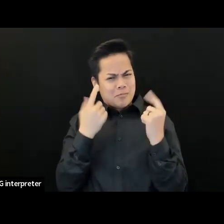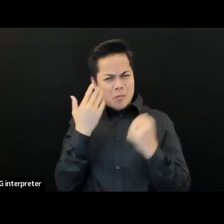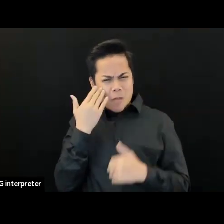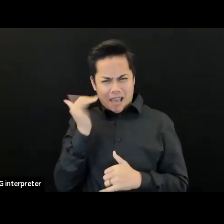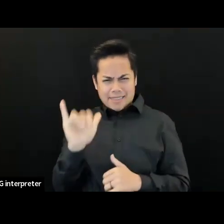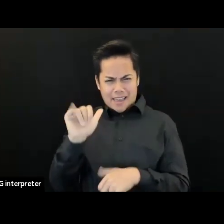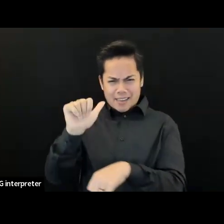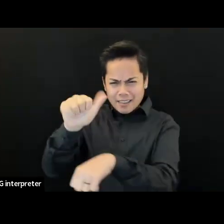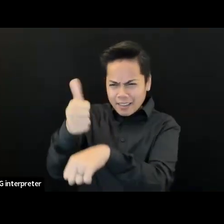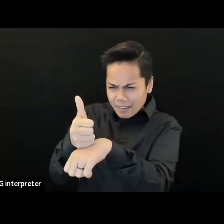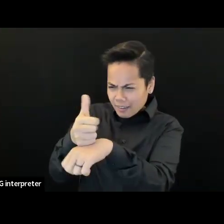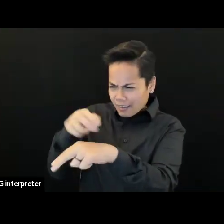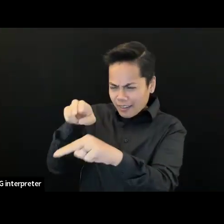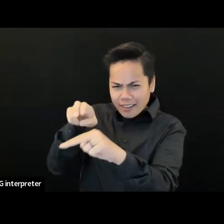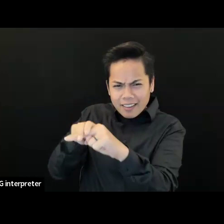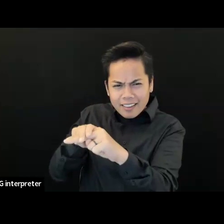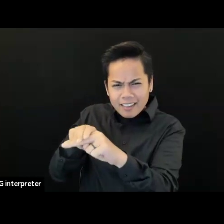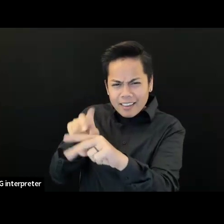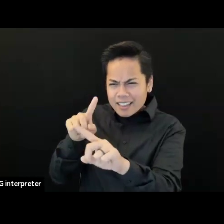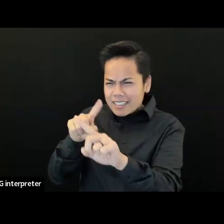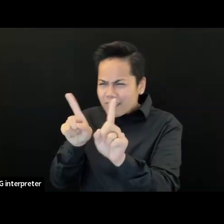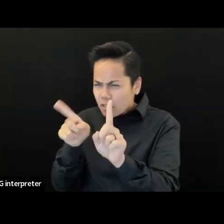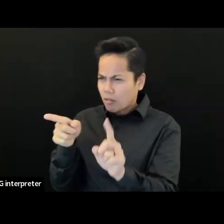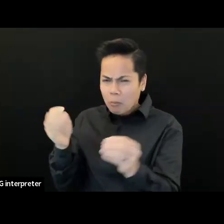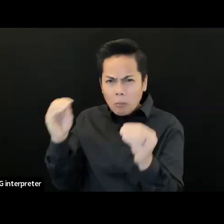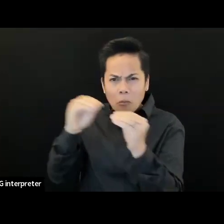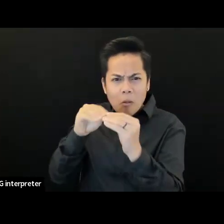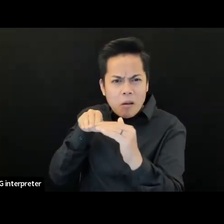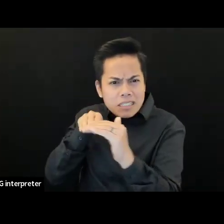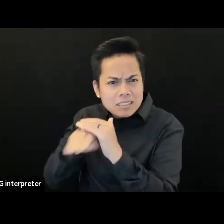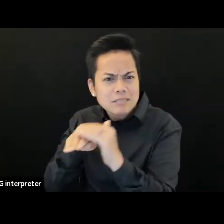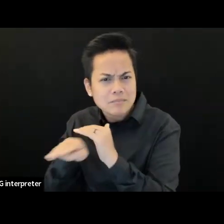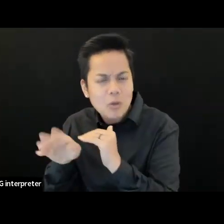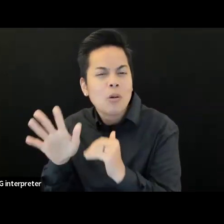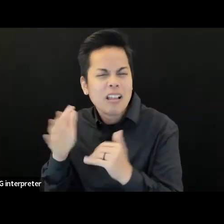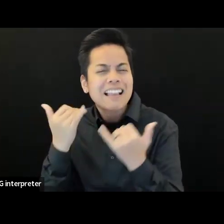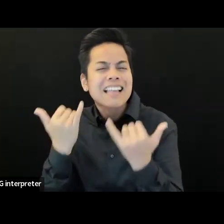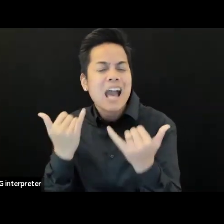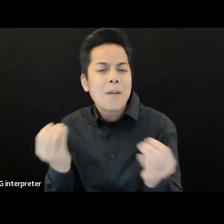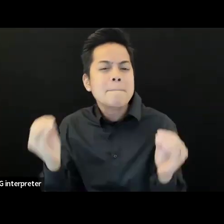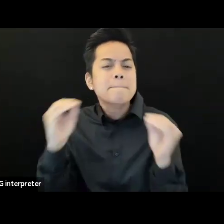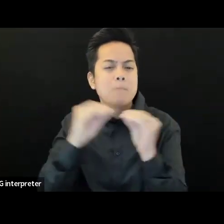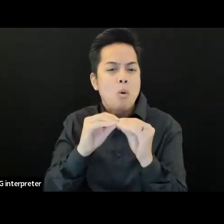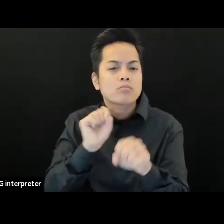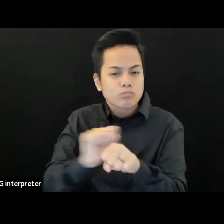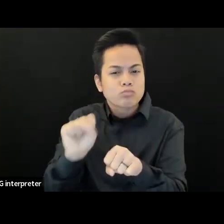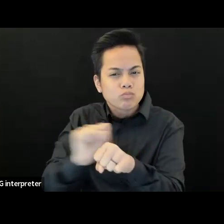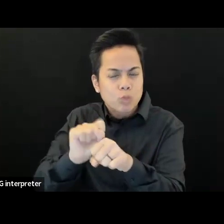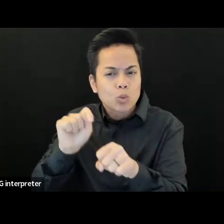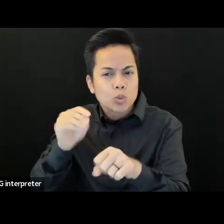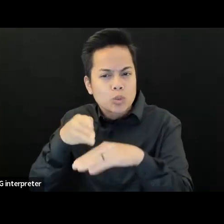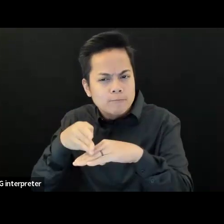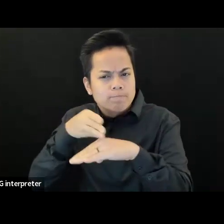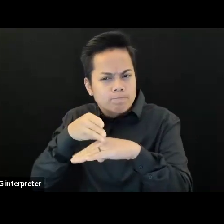or something like that? And it's something that we're working with them on. So all notes and comments are absolutely